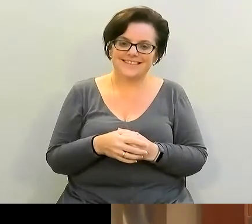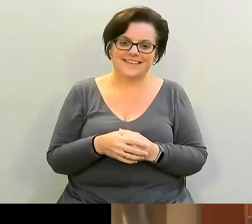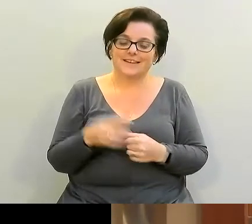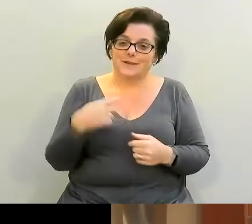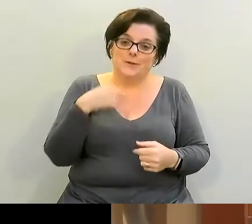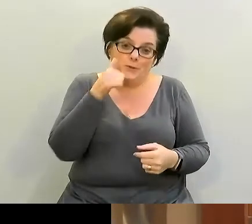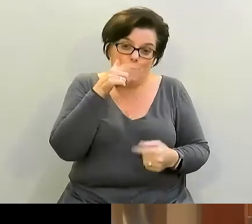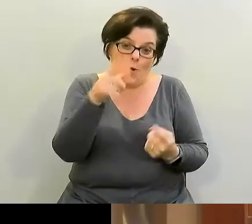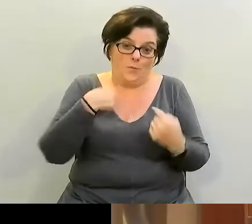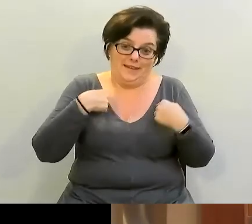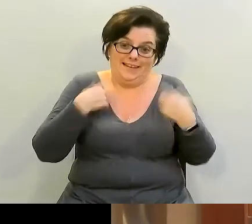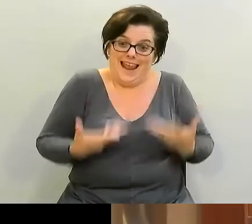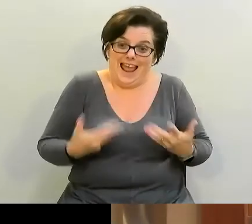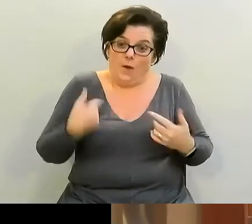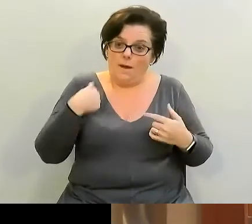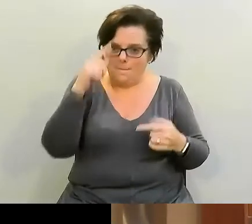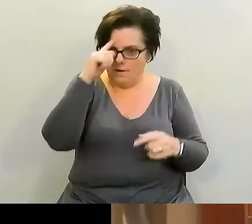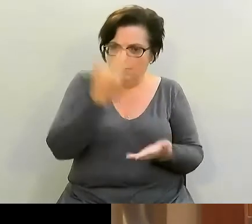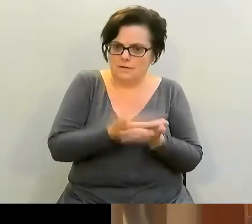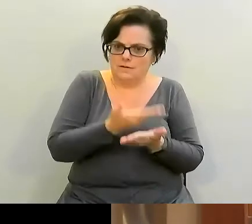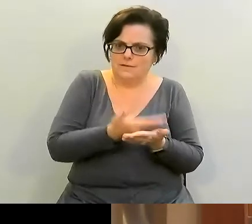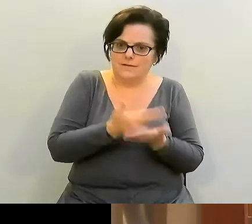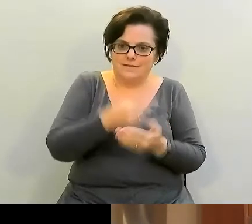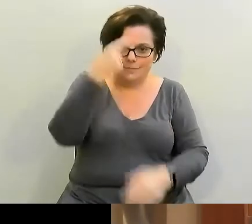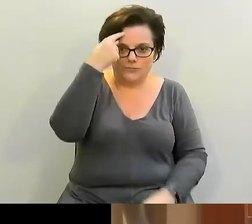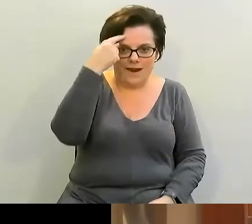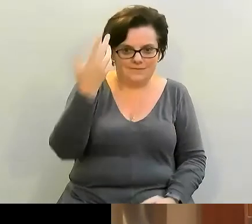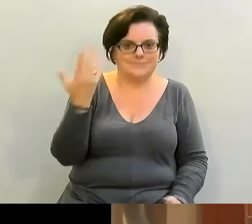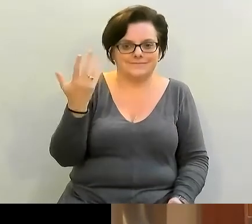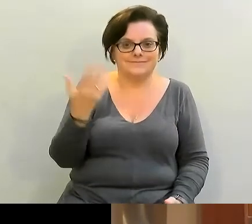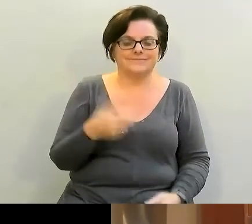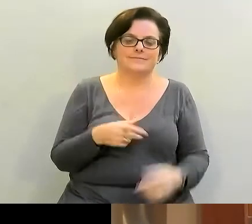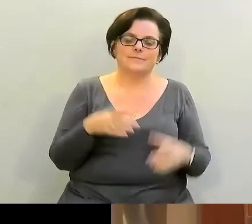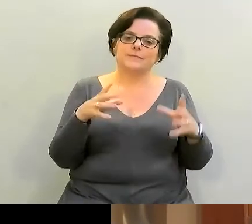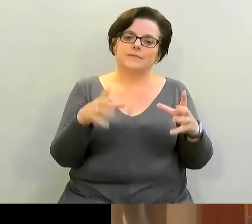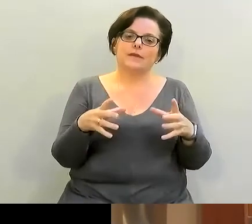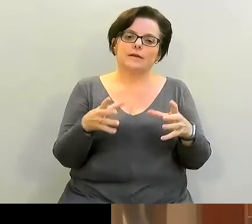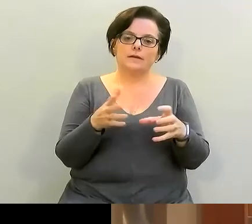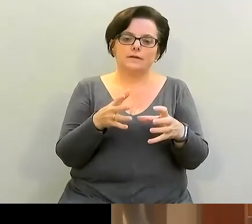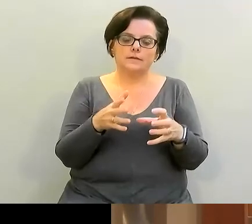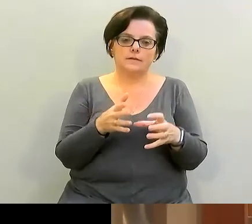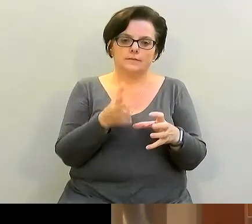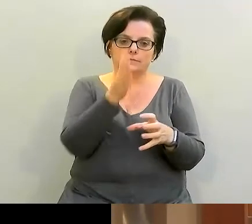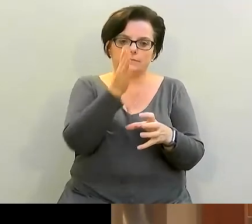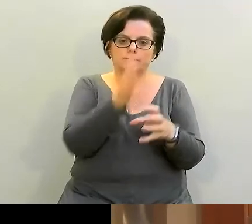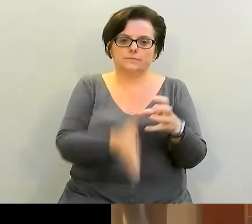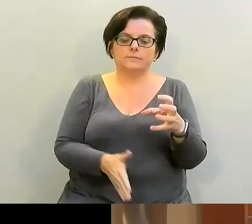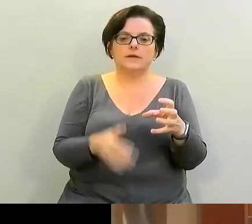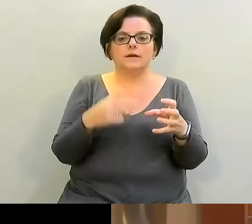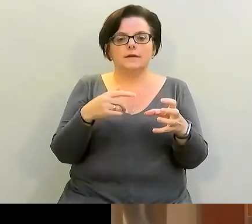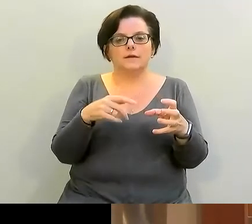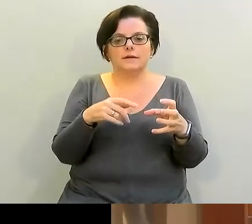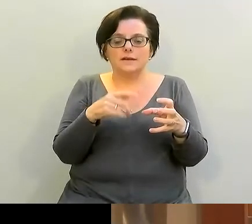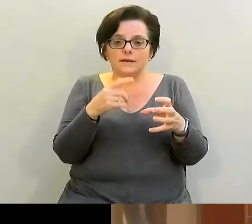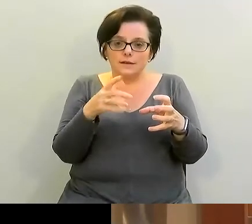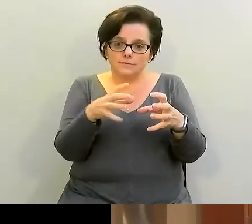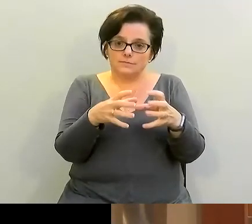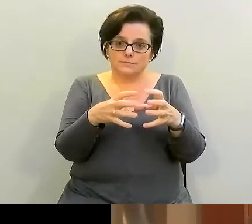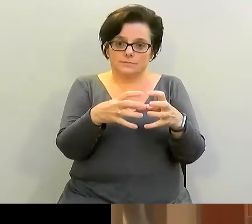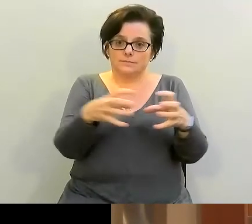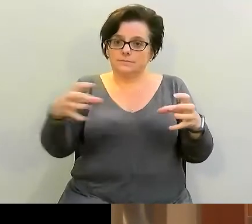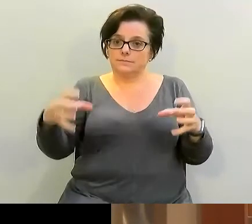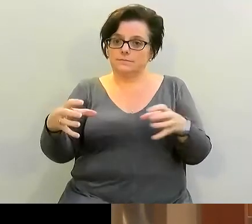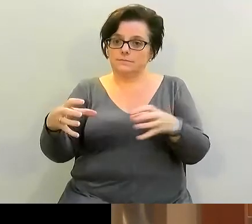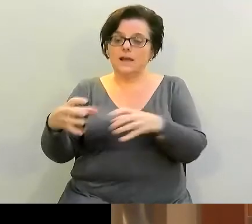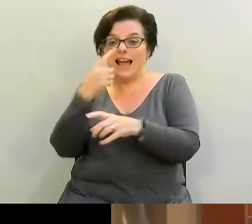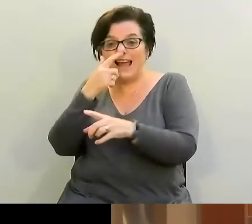fascinated with the brain. I'm going to put this piece aside but really you could cut at least one more steak from here as